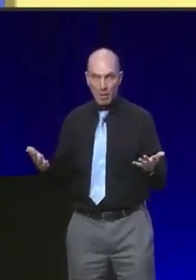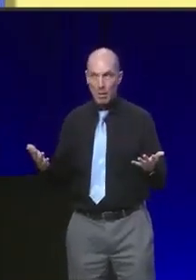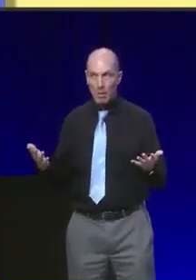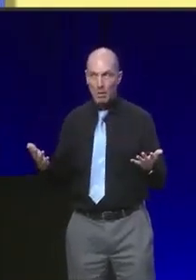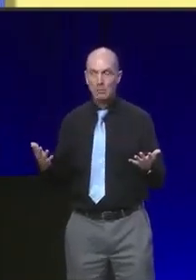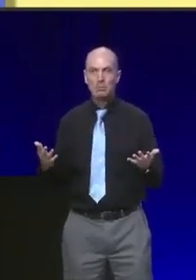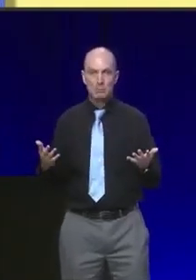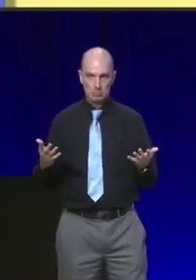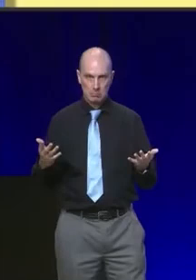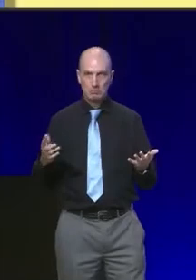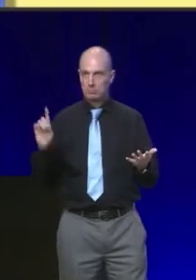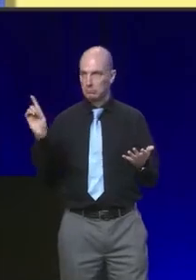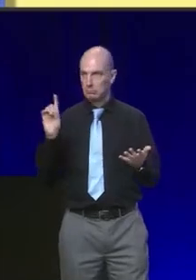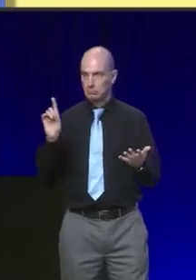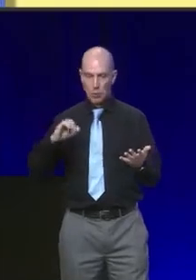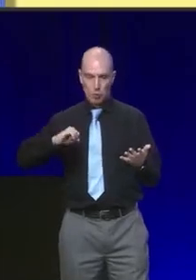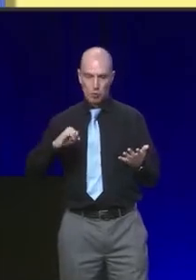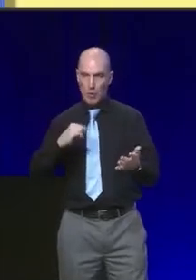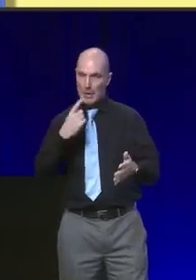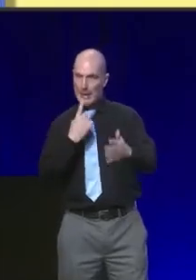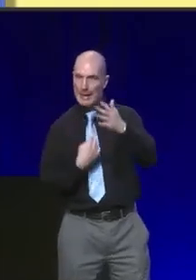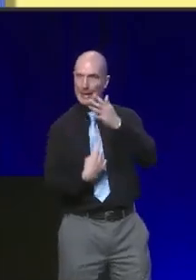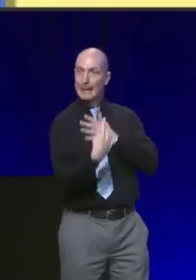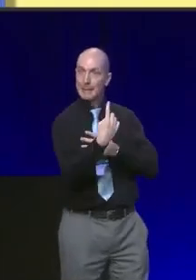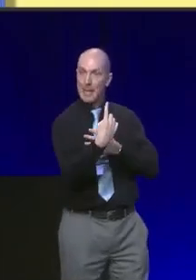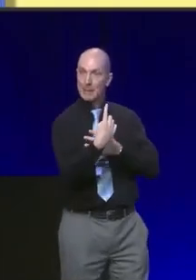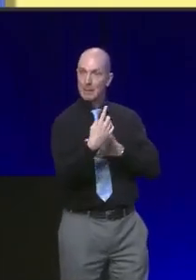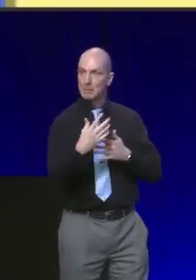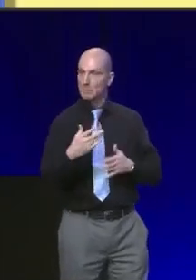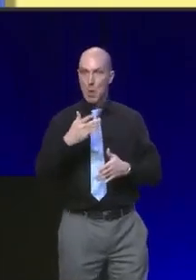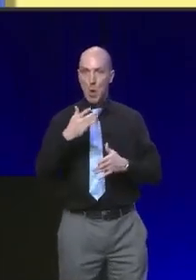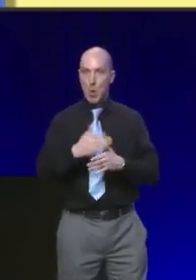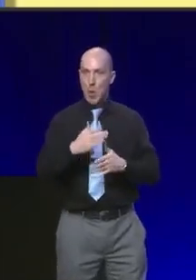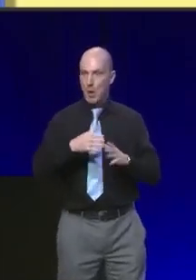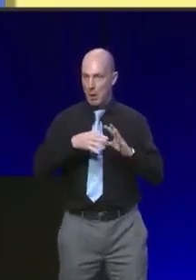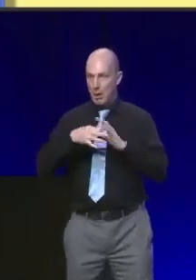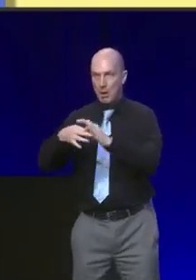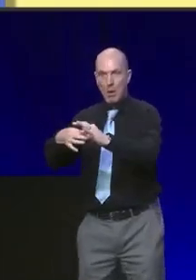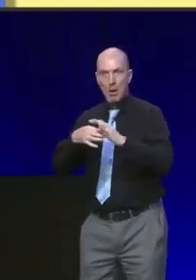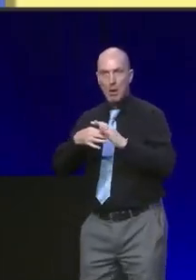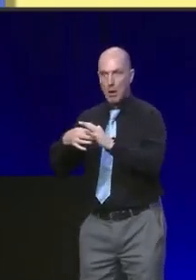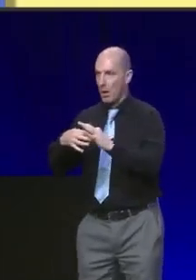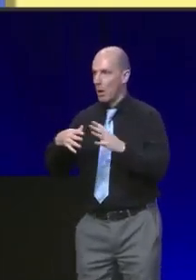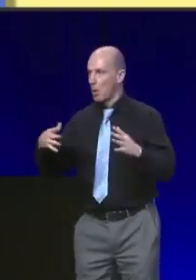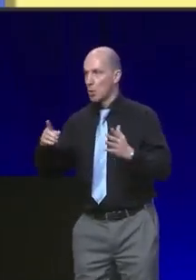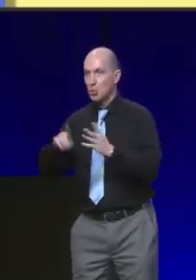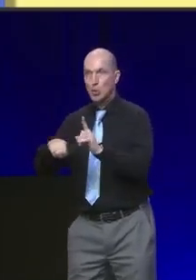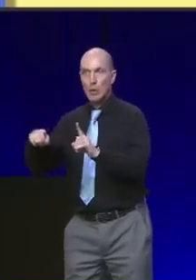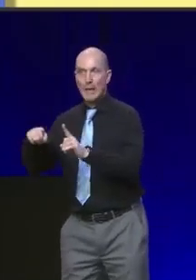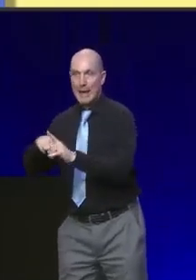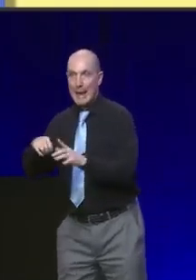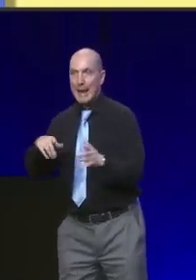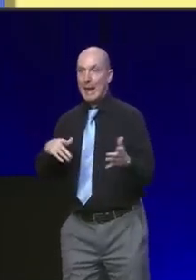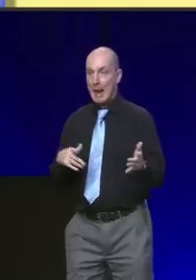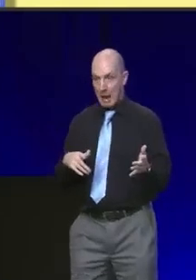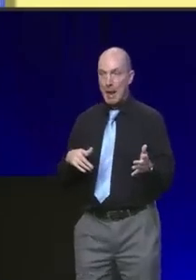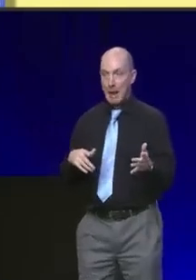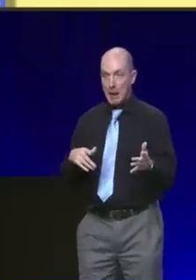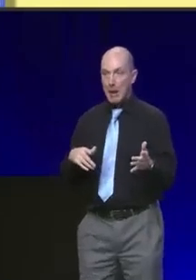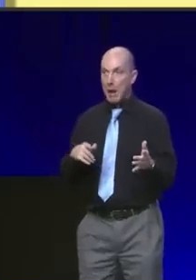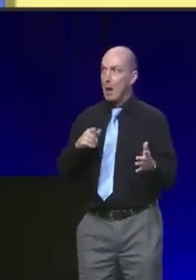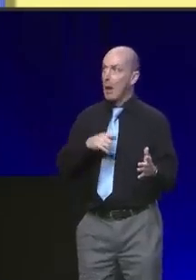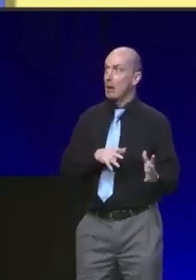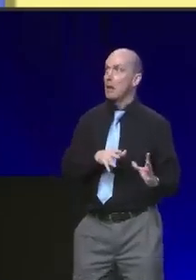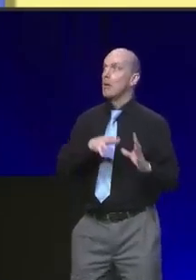Scotland, working in harmony with our closest friends in the rest of the UK and back where we belong. Not part of a